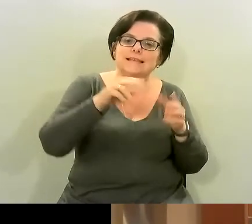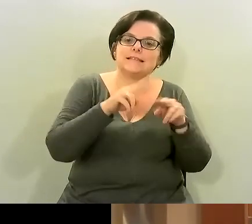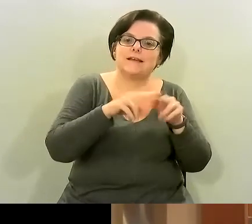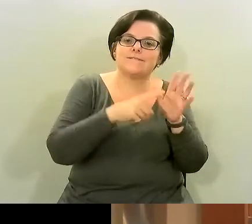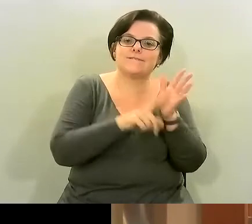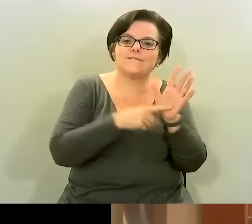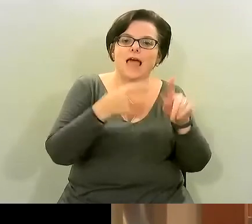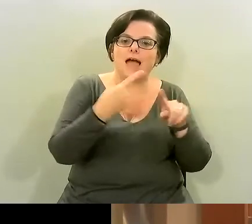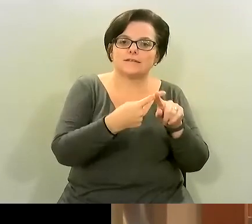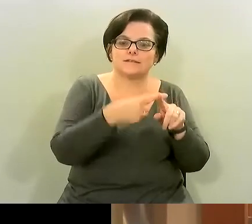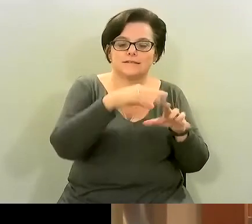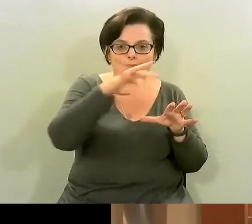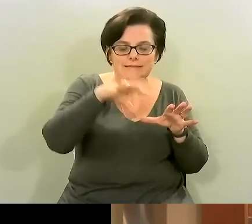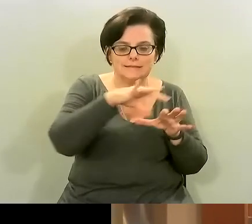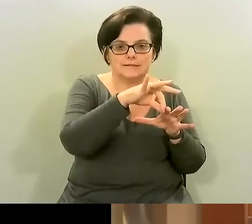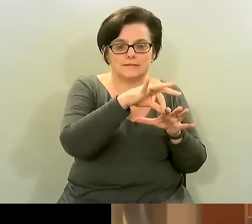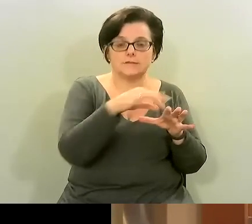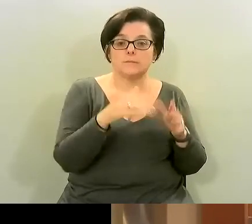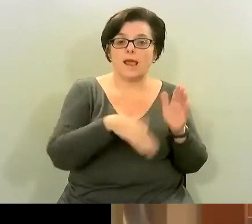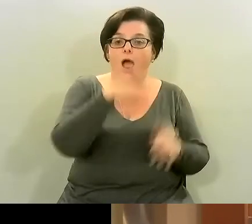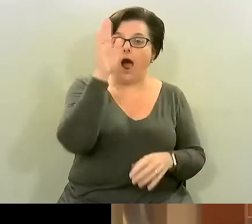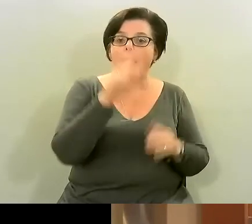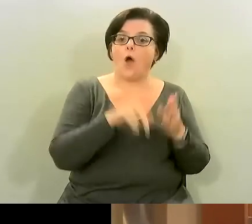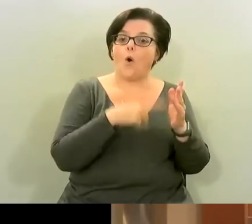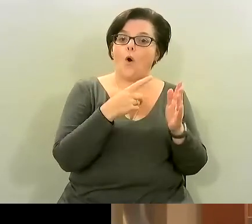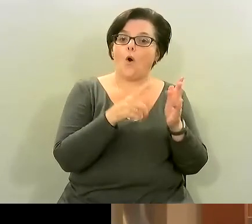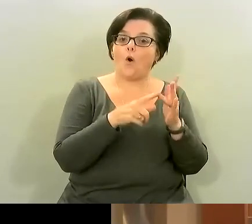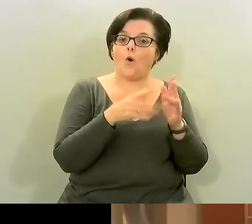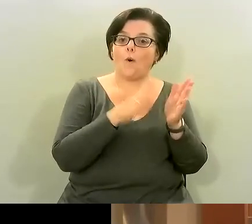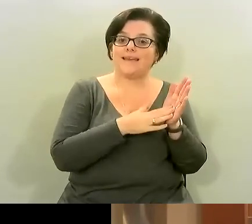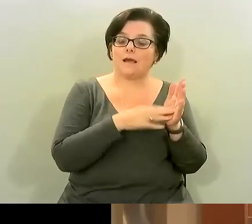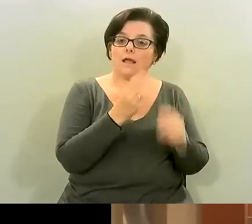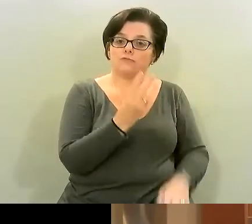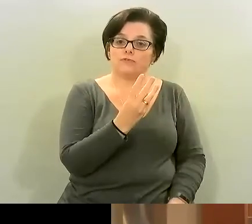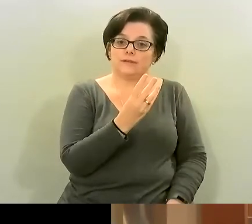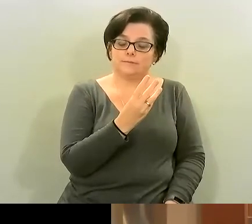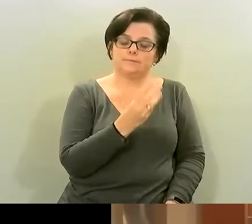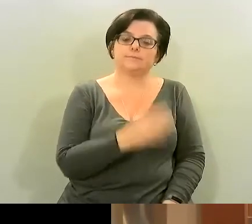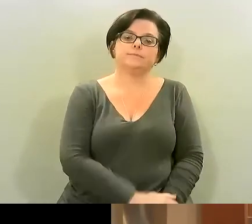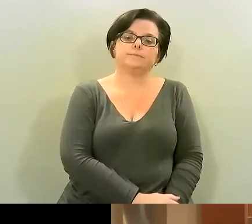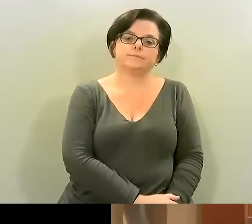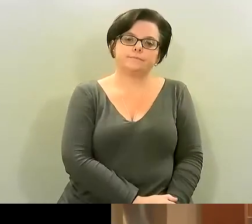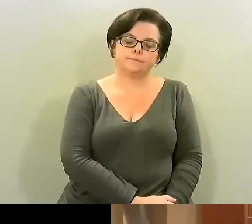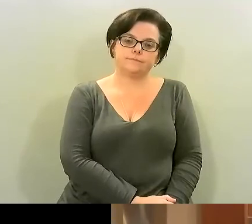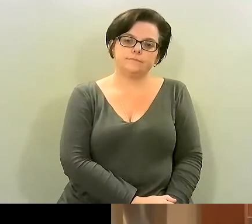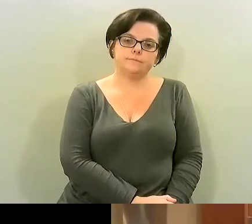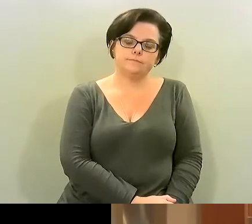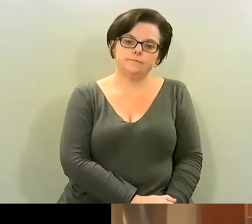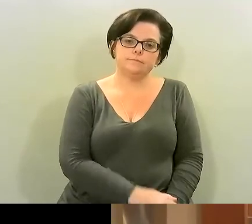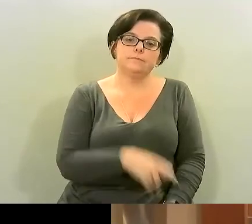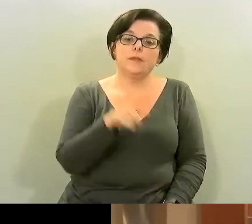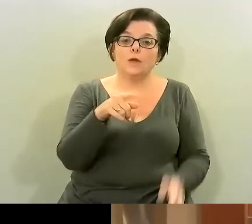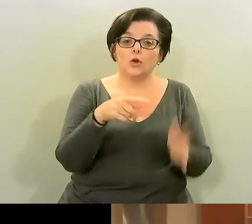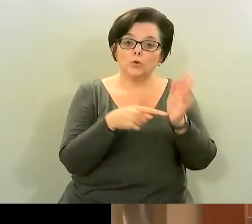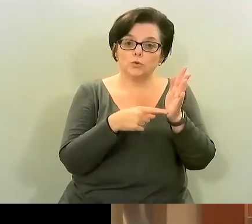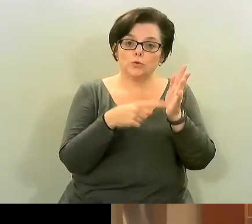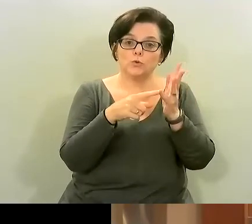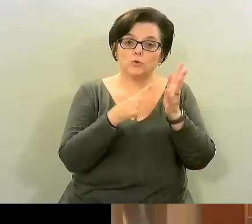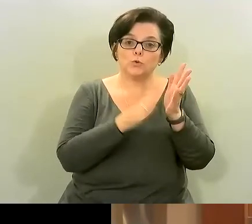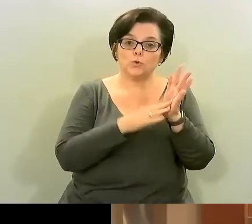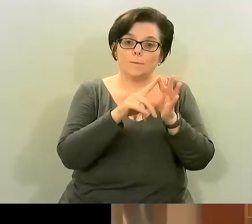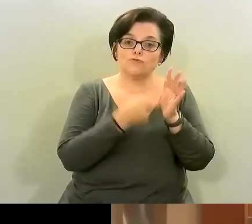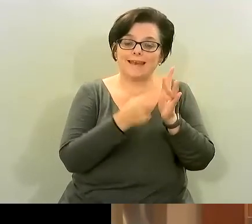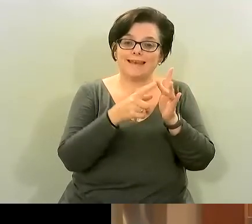-3s um and you know you so say you don't eat fish by the way turmeric with that pinch of black